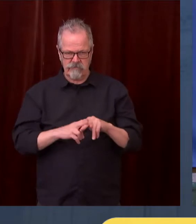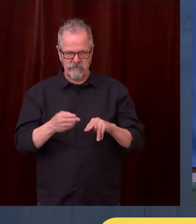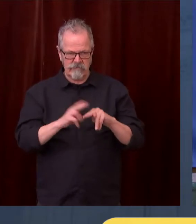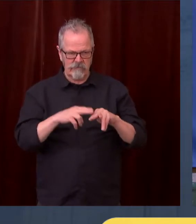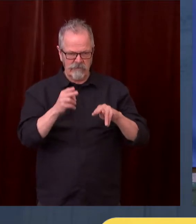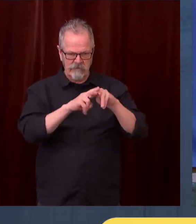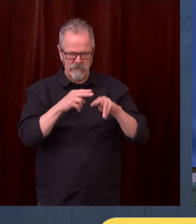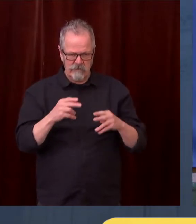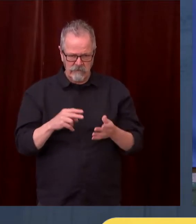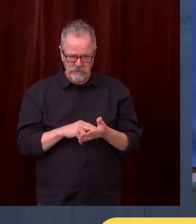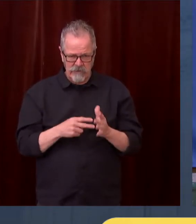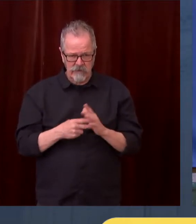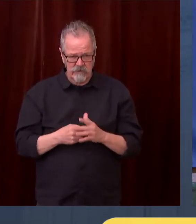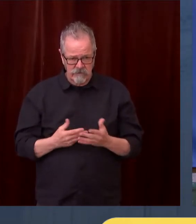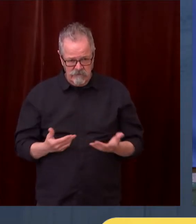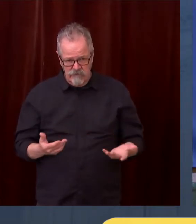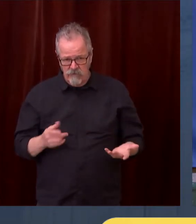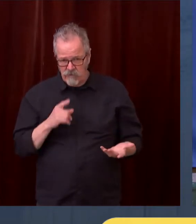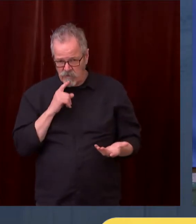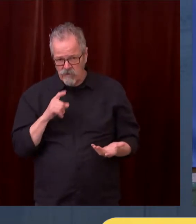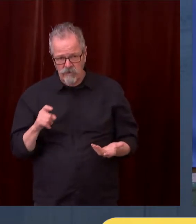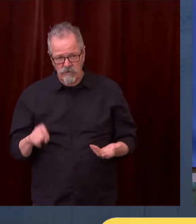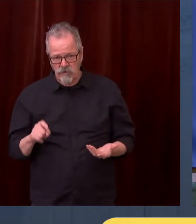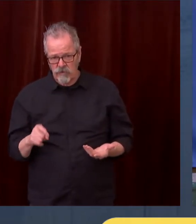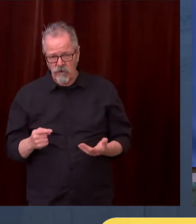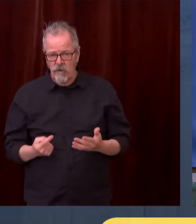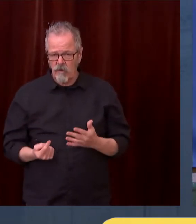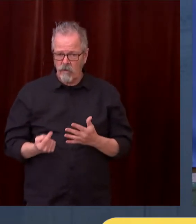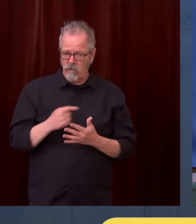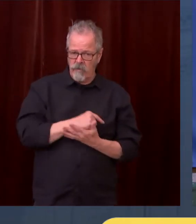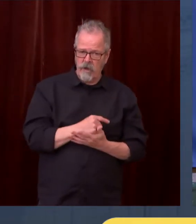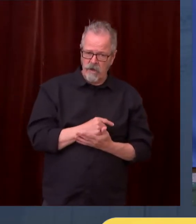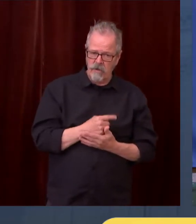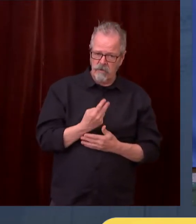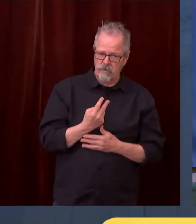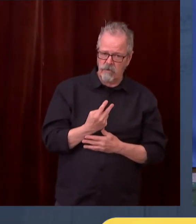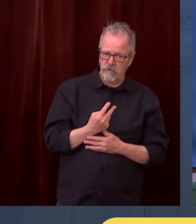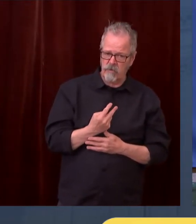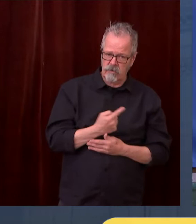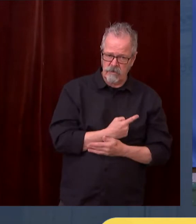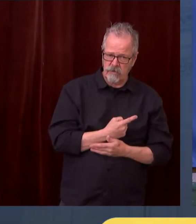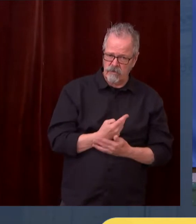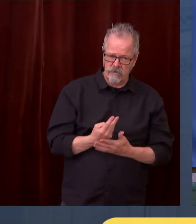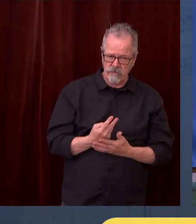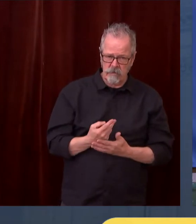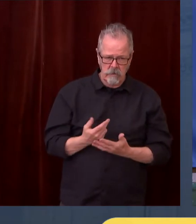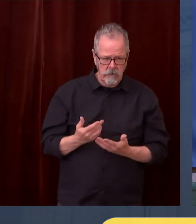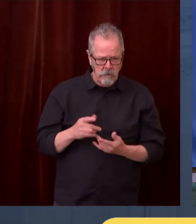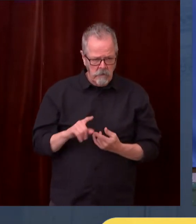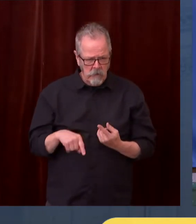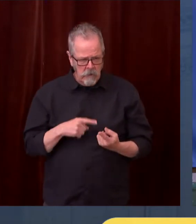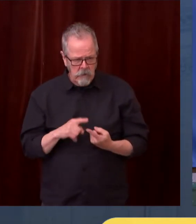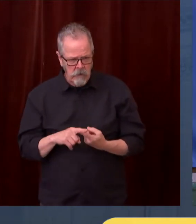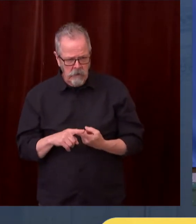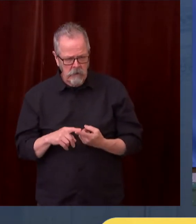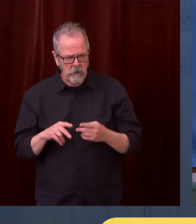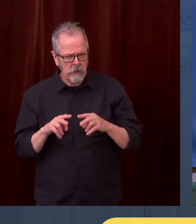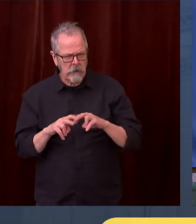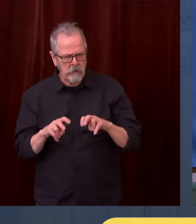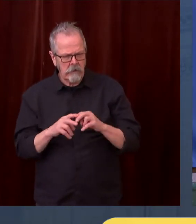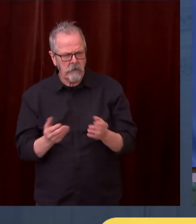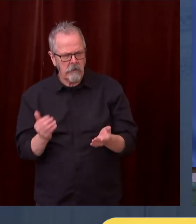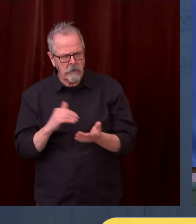these counties sooner than that three-week mark? And if you start to see these spikes, how quickly will you send the county back after Monday?